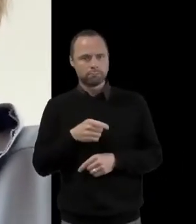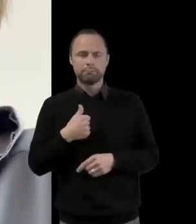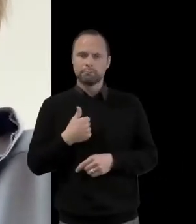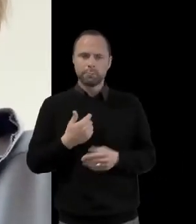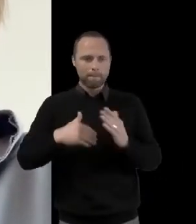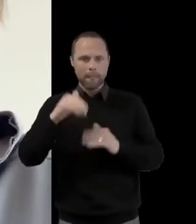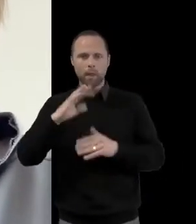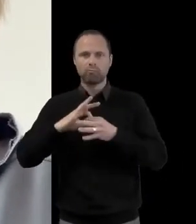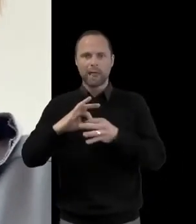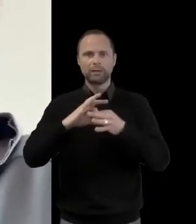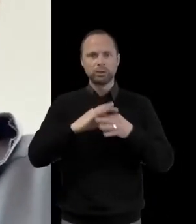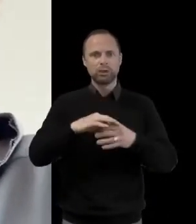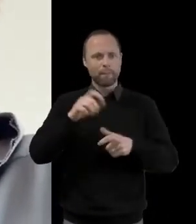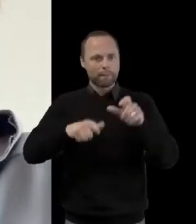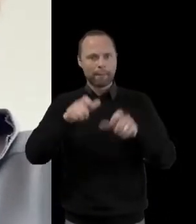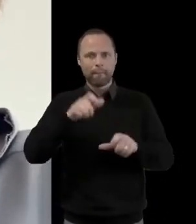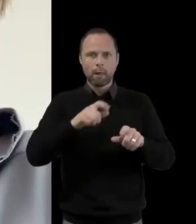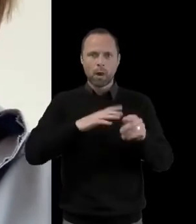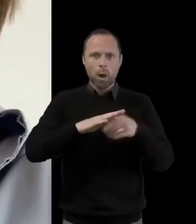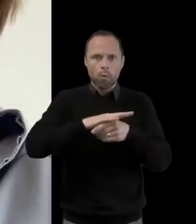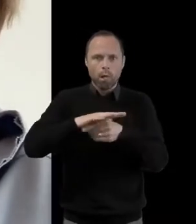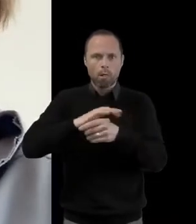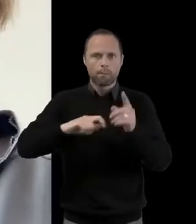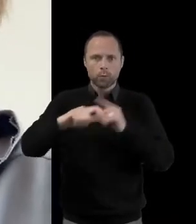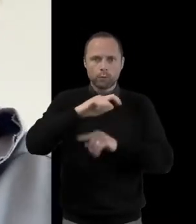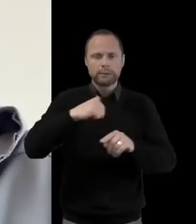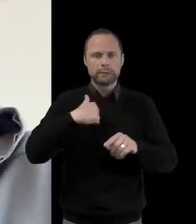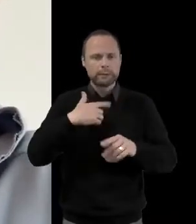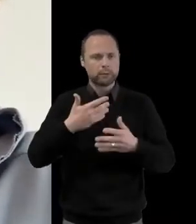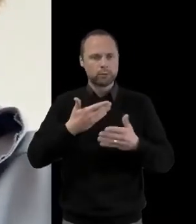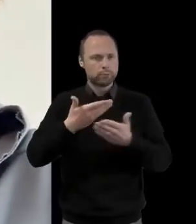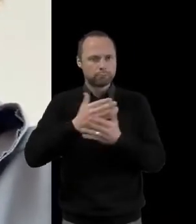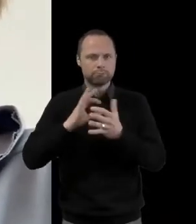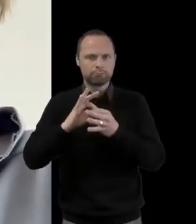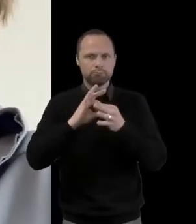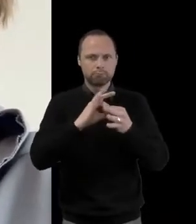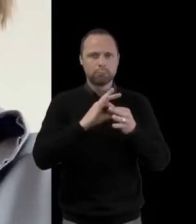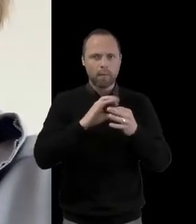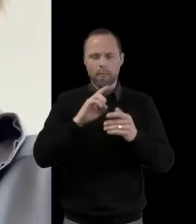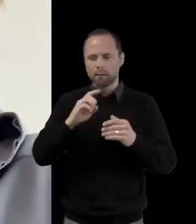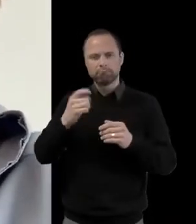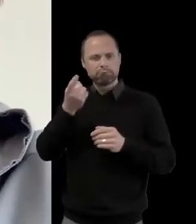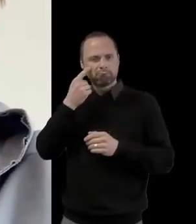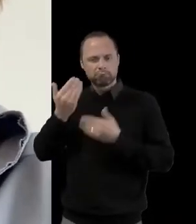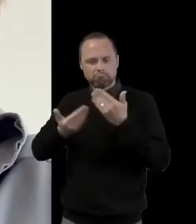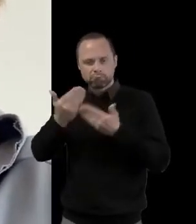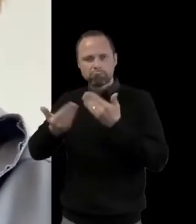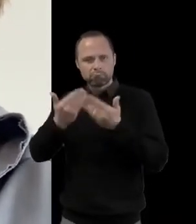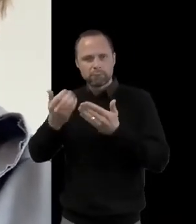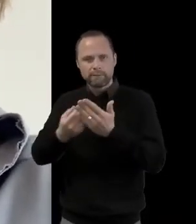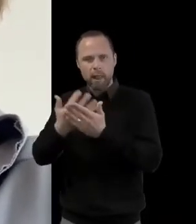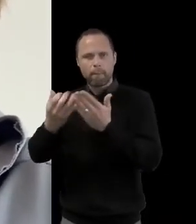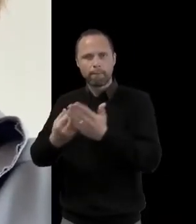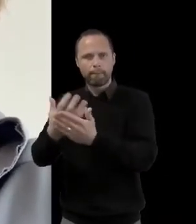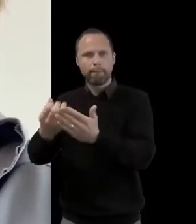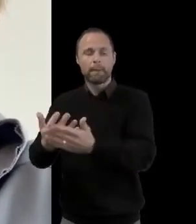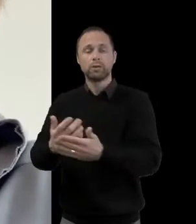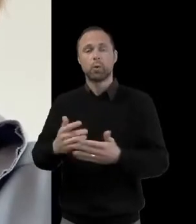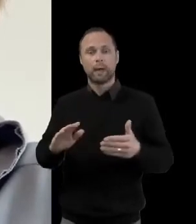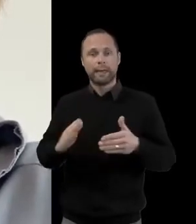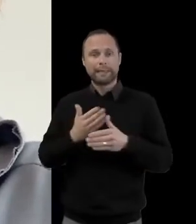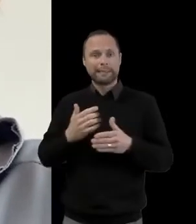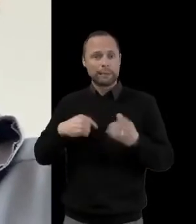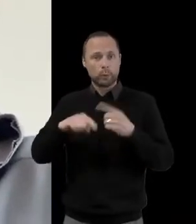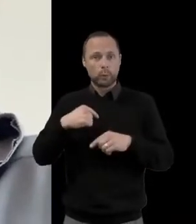and to develop things from, from that. So initially, we have started gathering